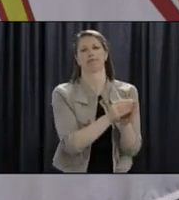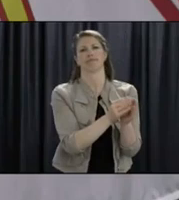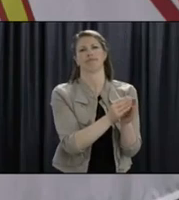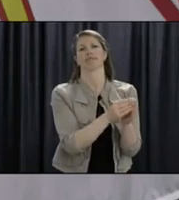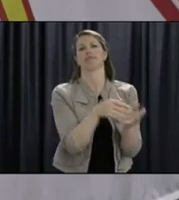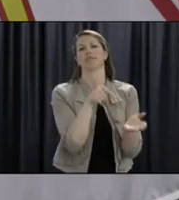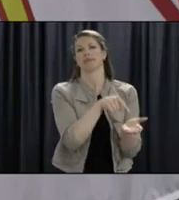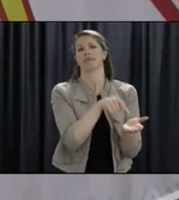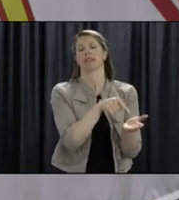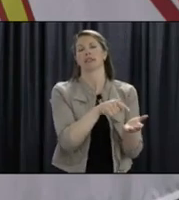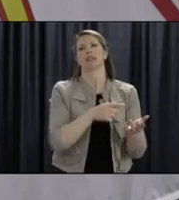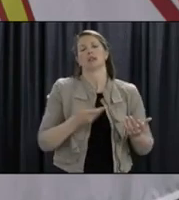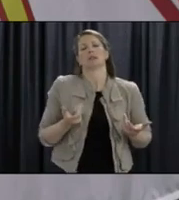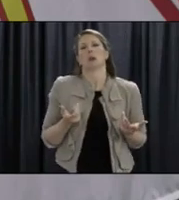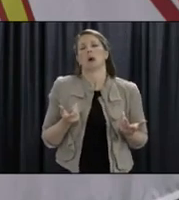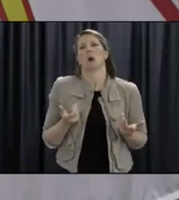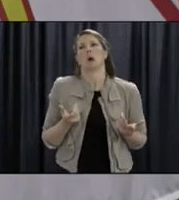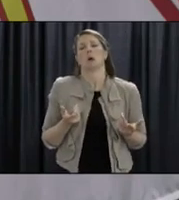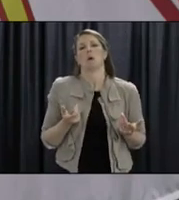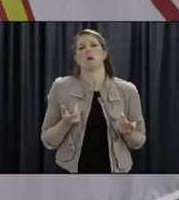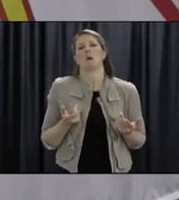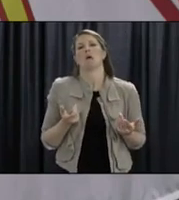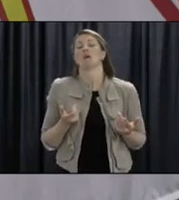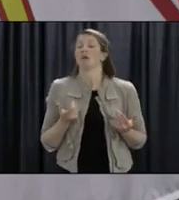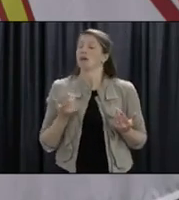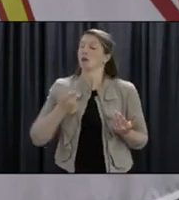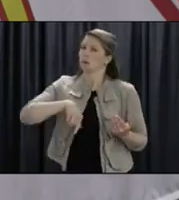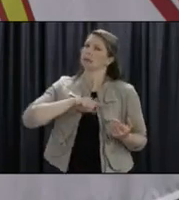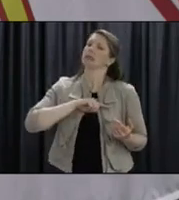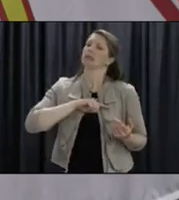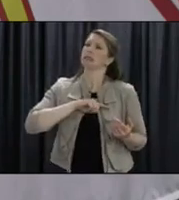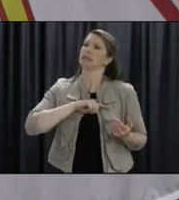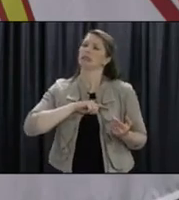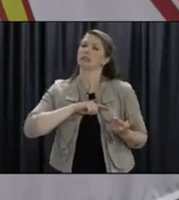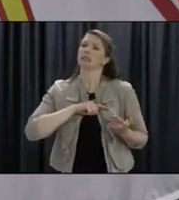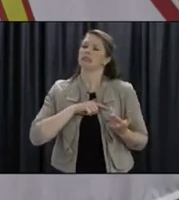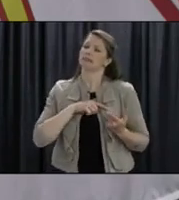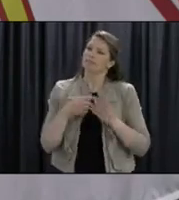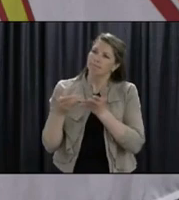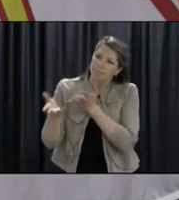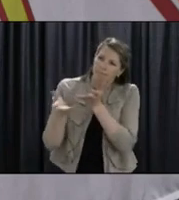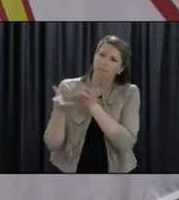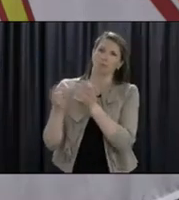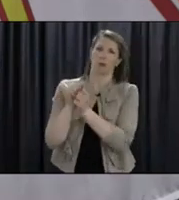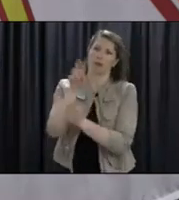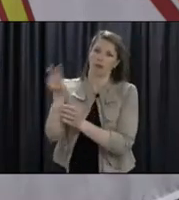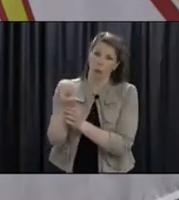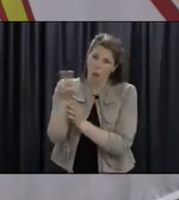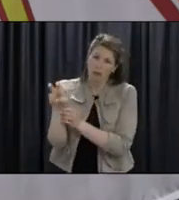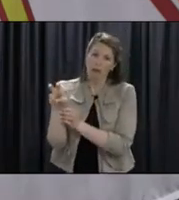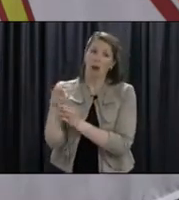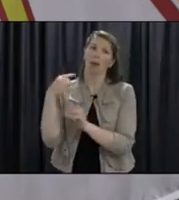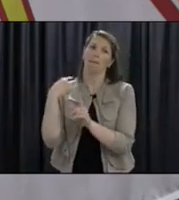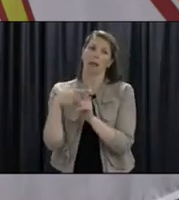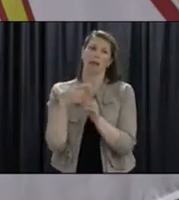there's people with, uh, Newfoundland and Labrador and working with our tourism industry, but also working with public health officials. I think the